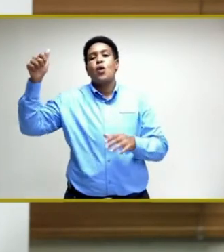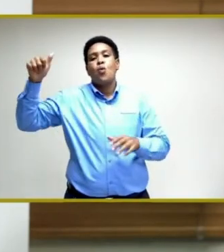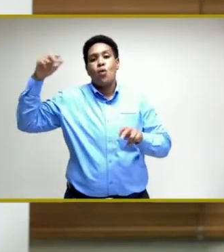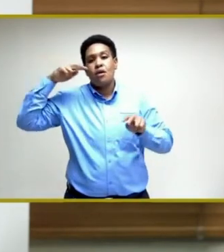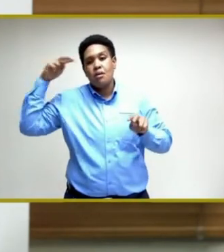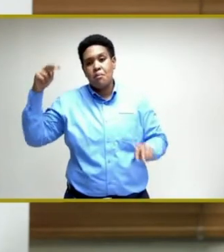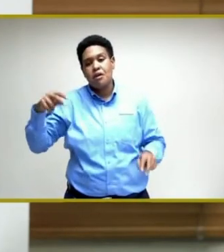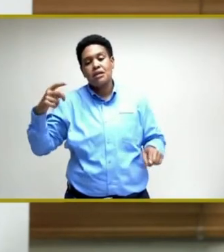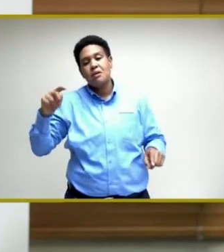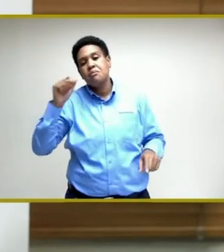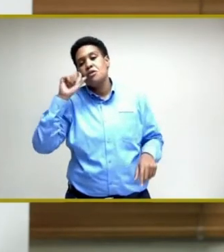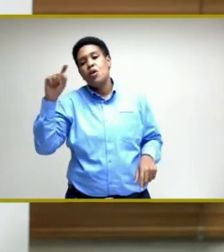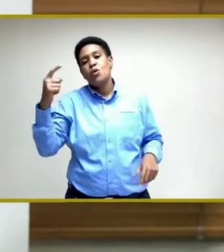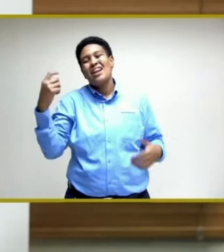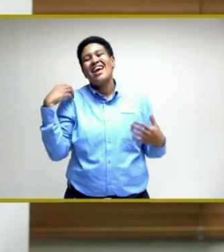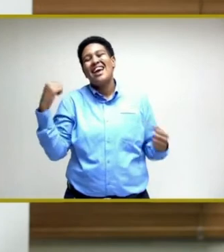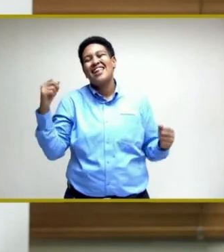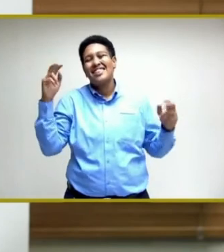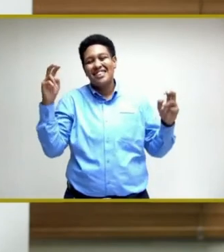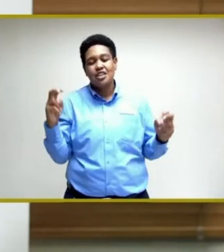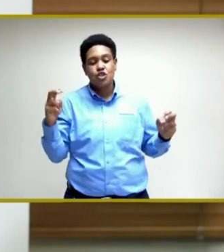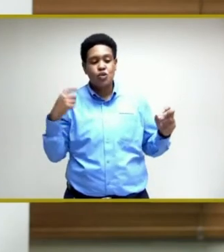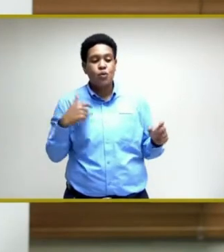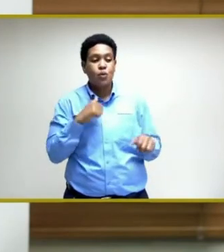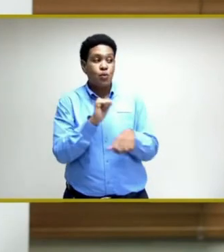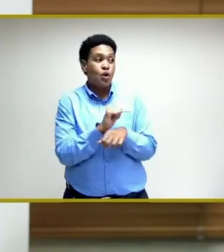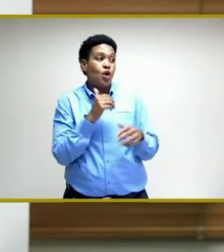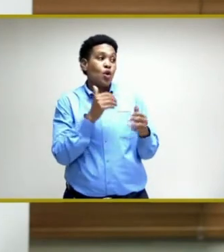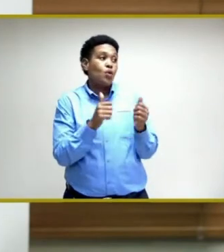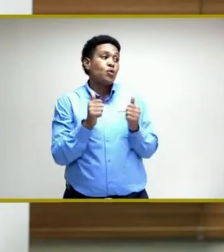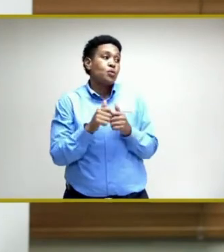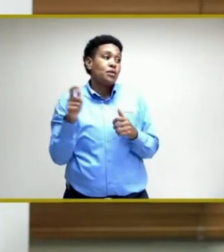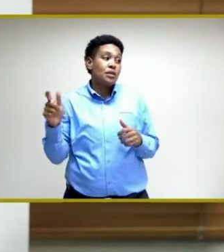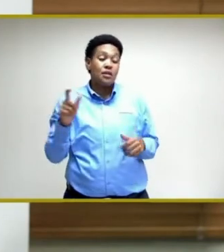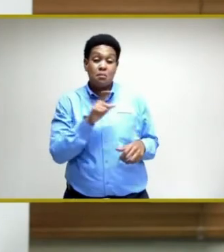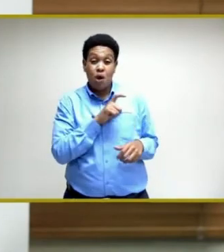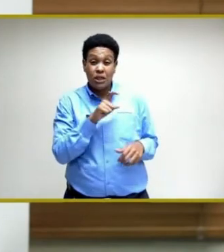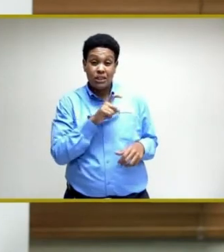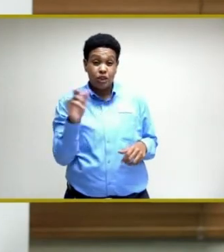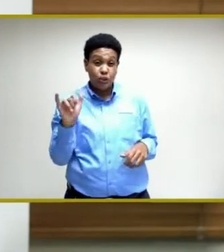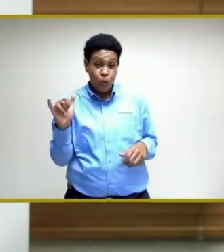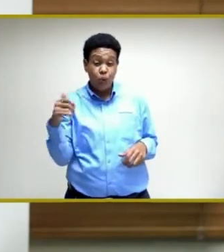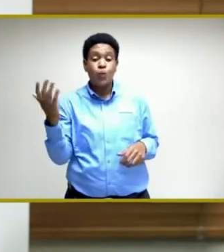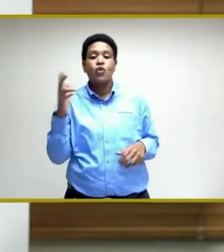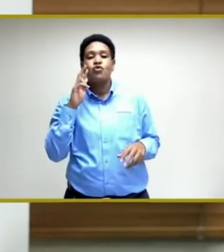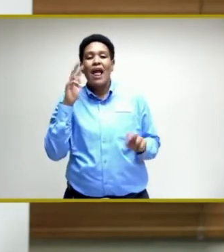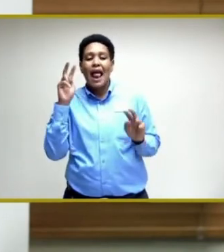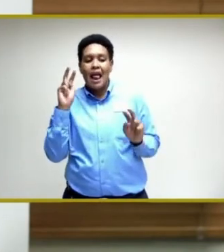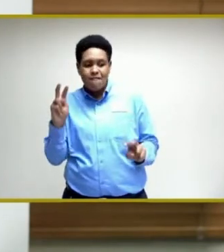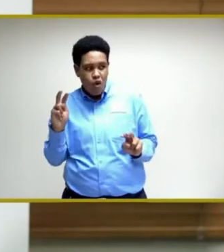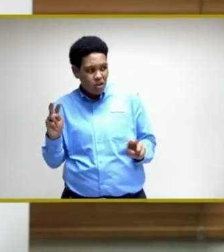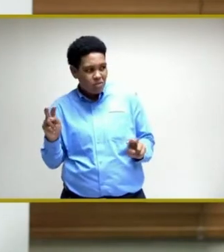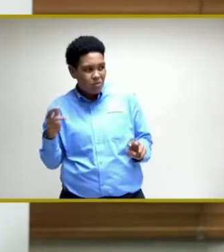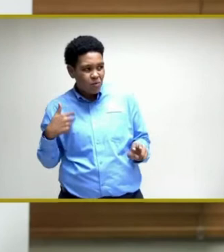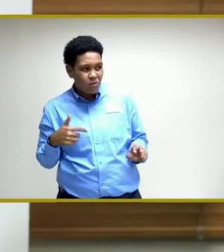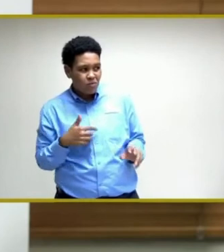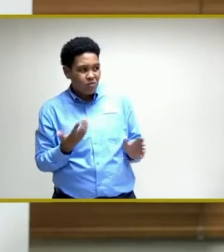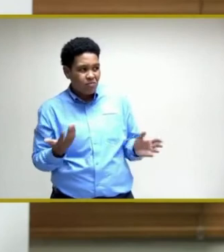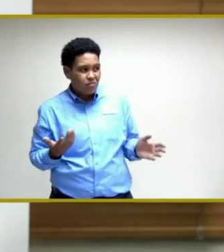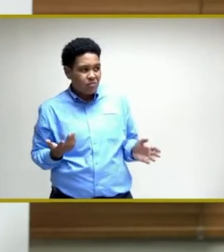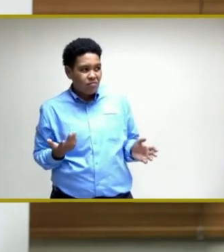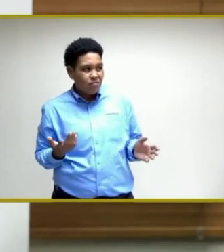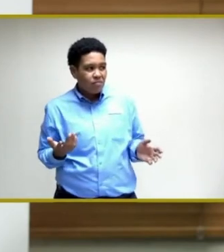so it's not just a health issue. We work closely with the constabulary in terms of enforcement because we don't